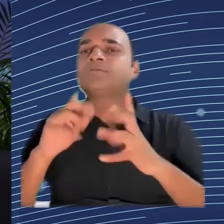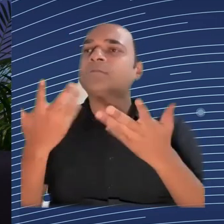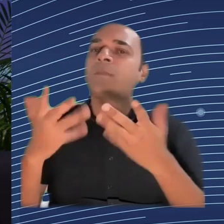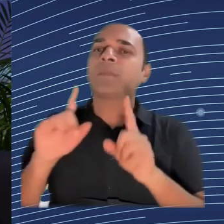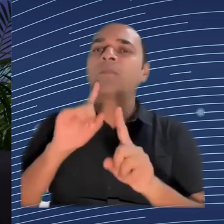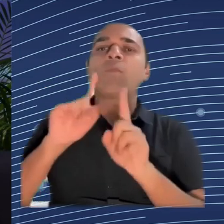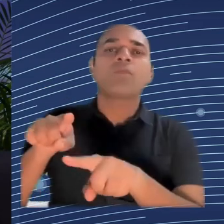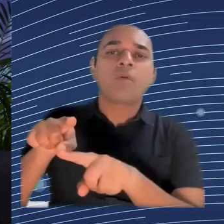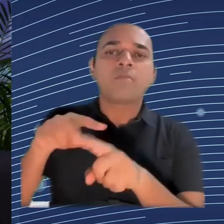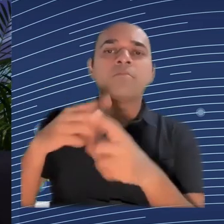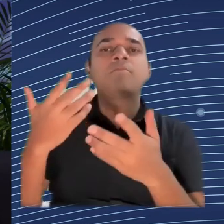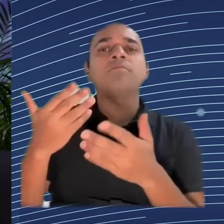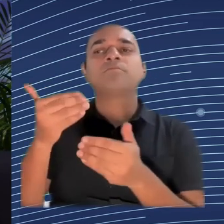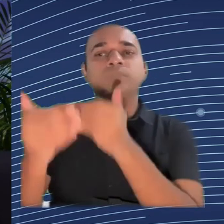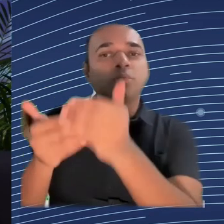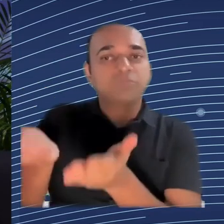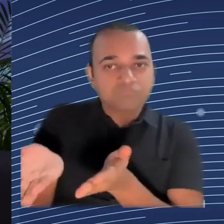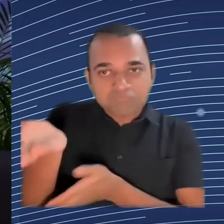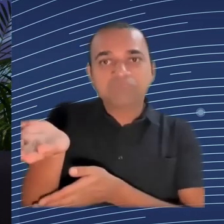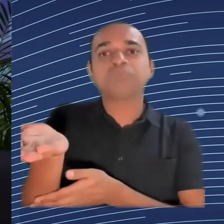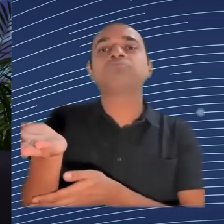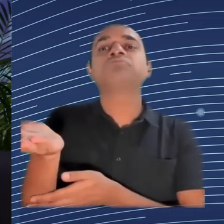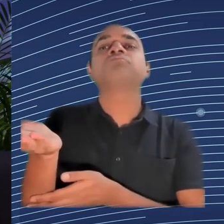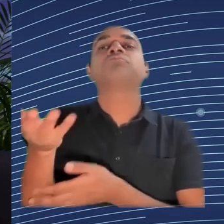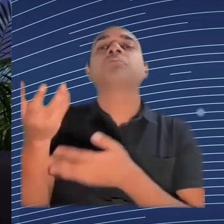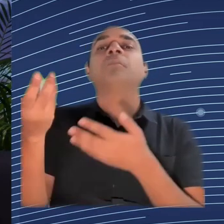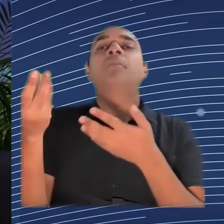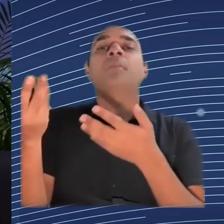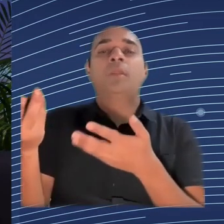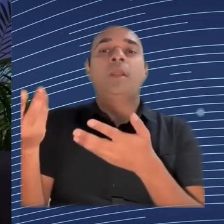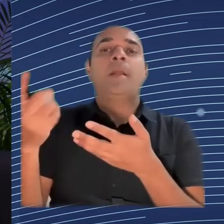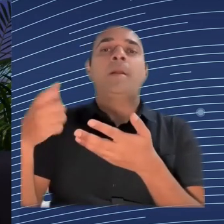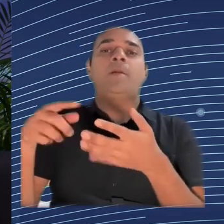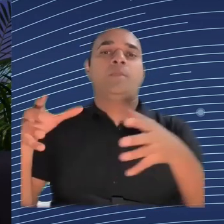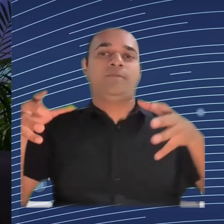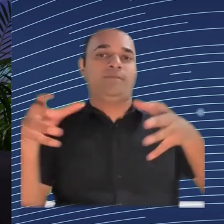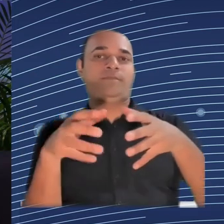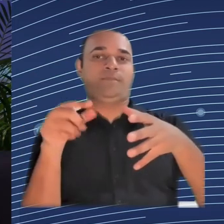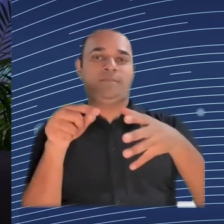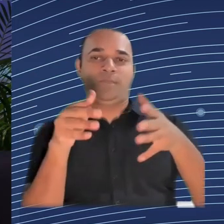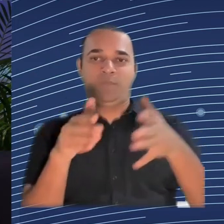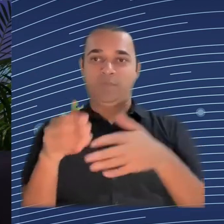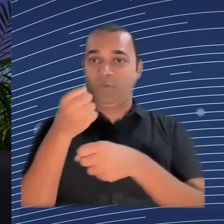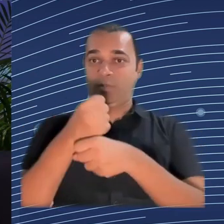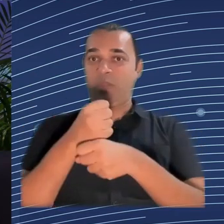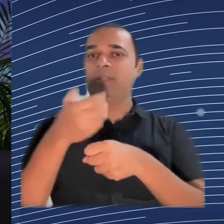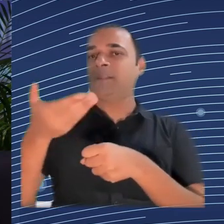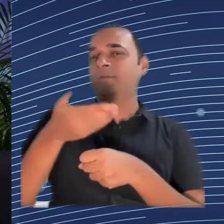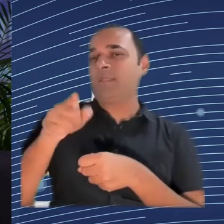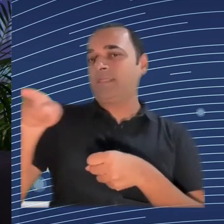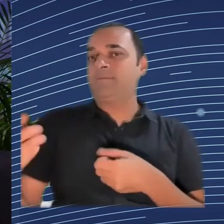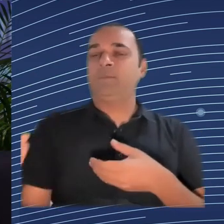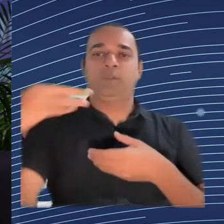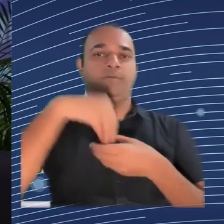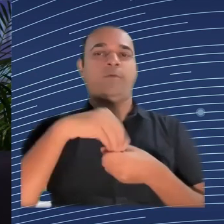are just decent ones, respecting the minimum ever, which is difficult for riders. From the day of that,